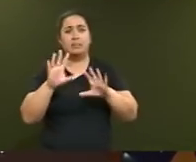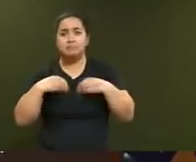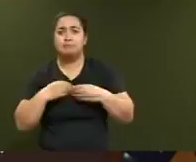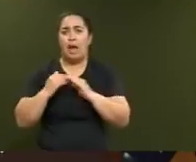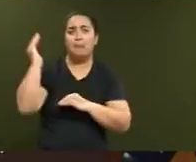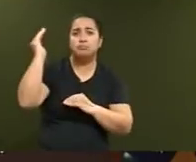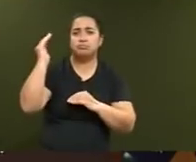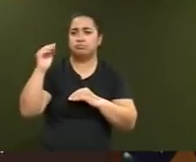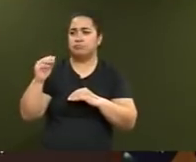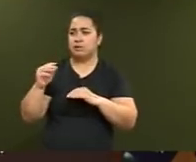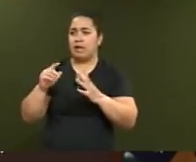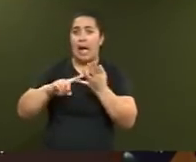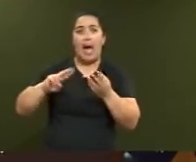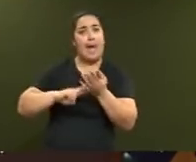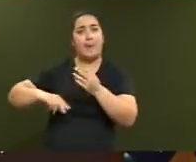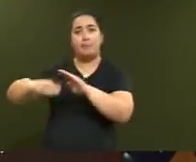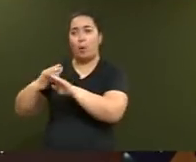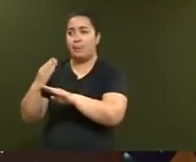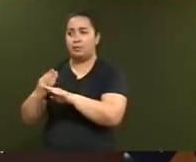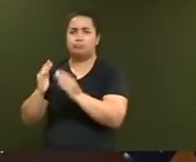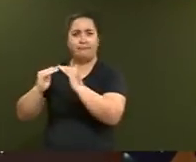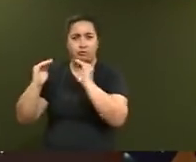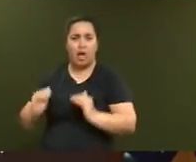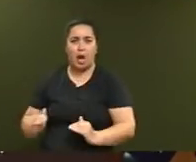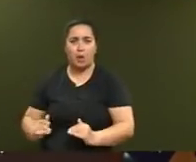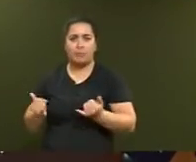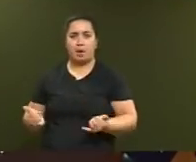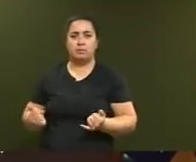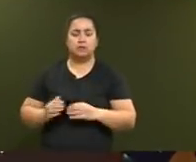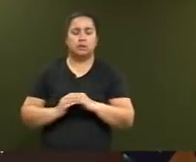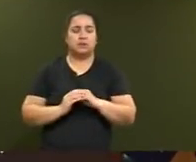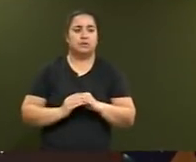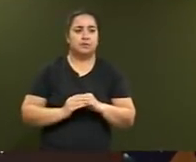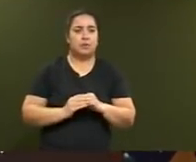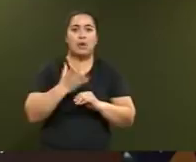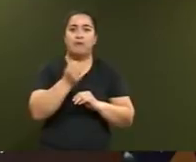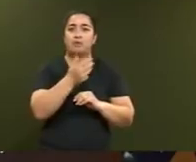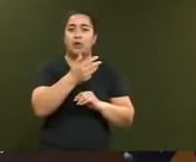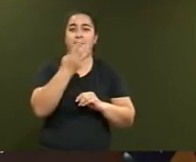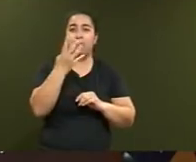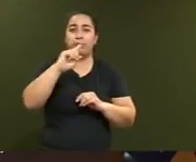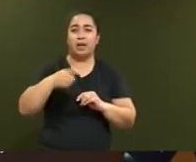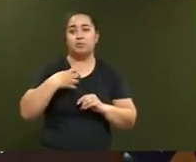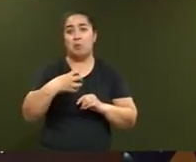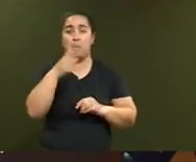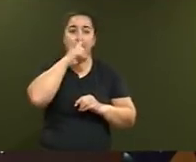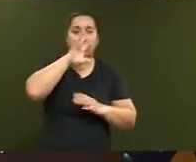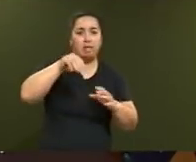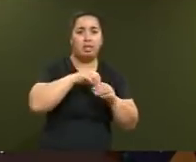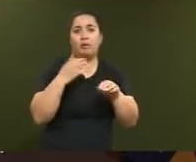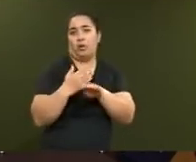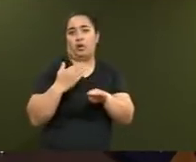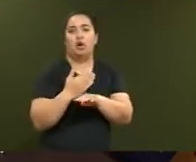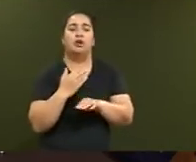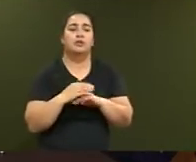Unemployment. We have incredibly low unemployment in this country. We have 94,000 more people in work and,